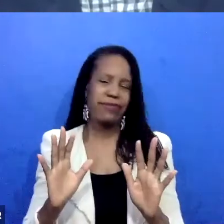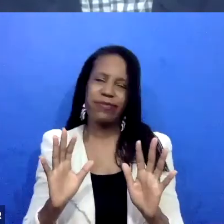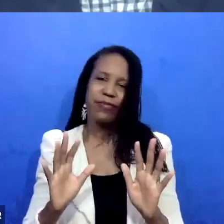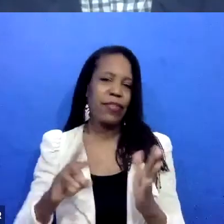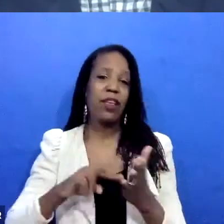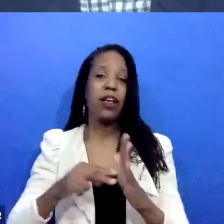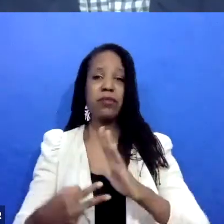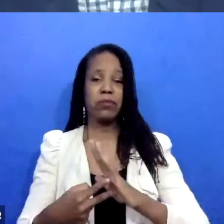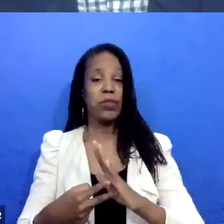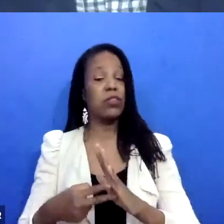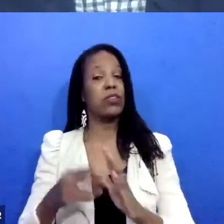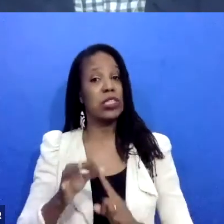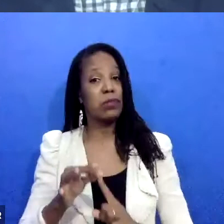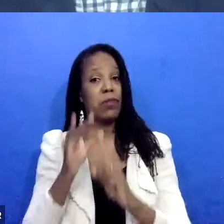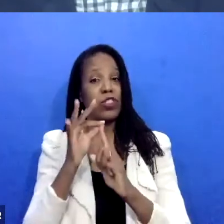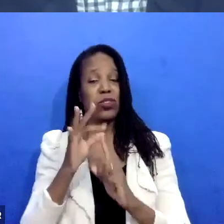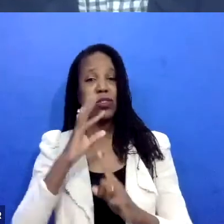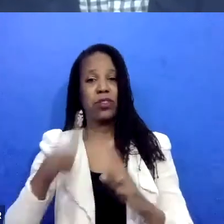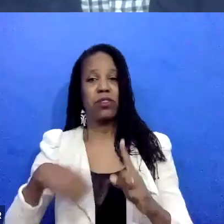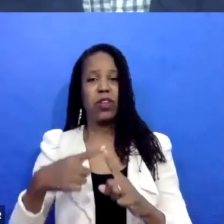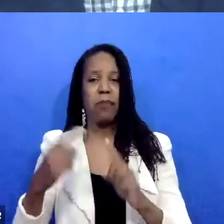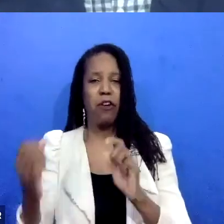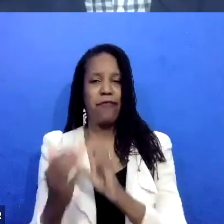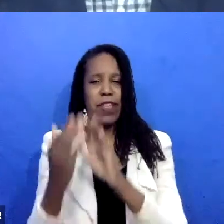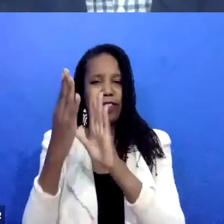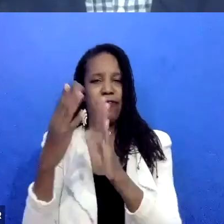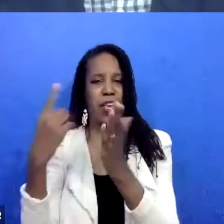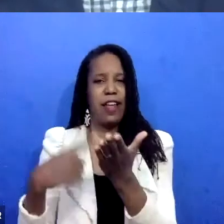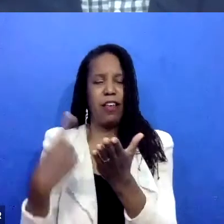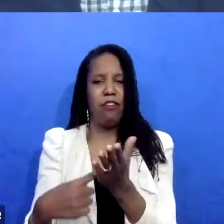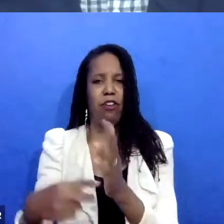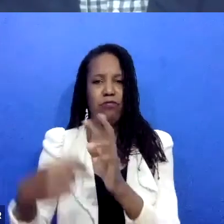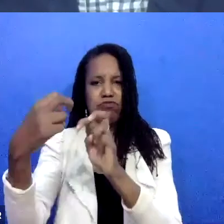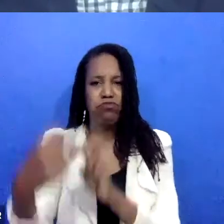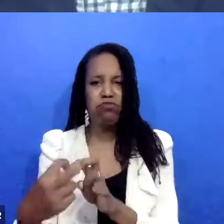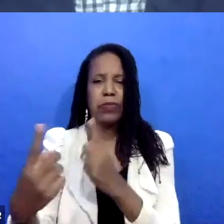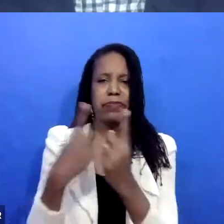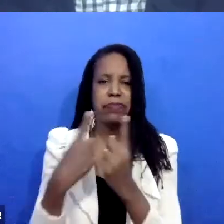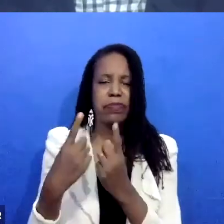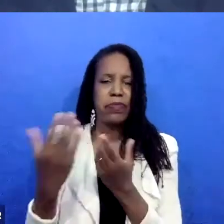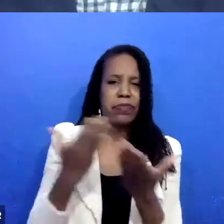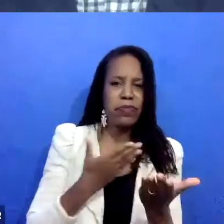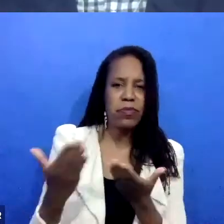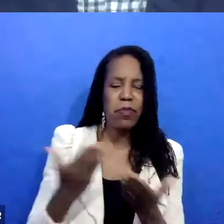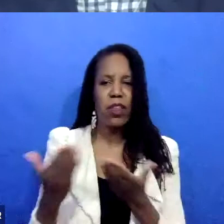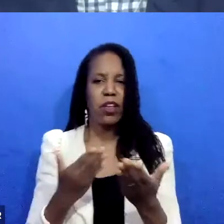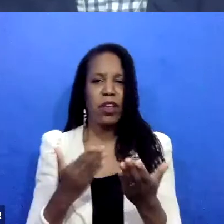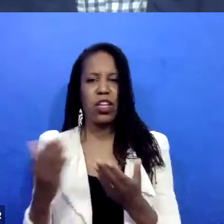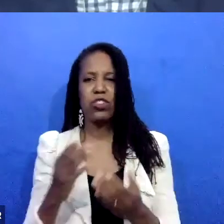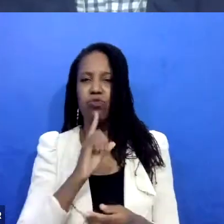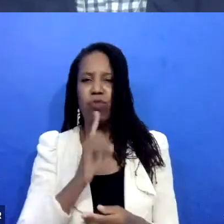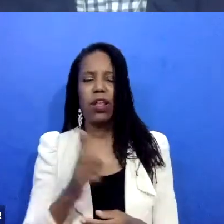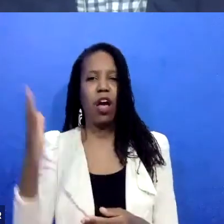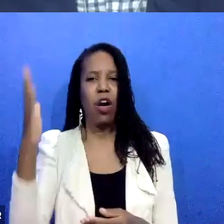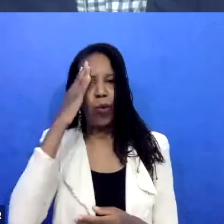-to-face dialogue, that a real deep awareness through experiential work is really critical to the